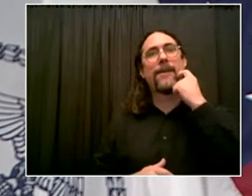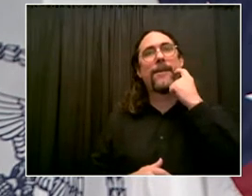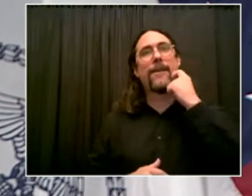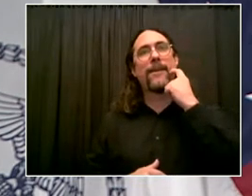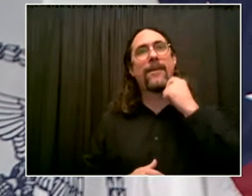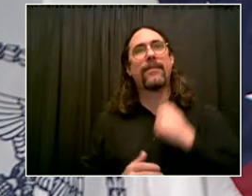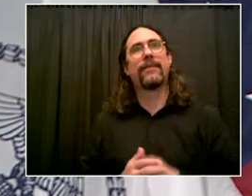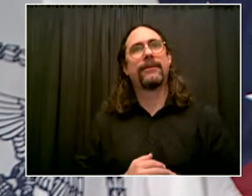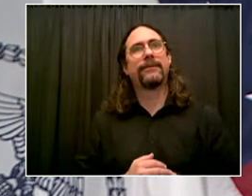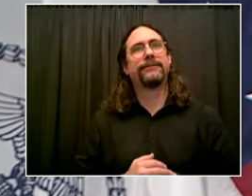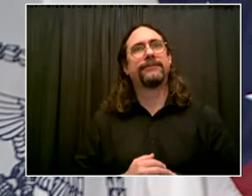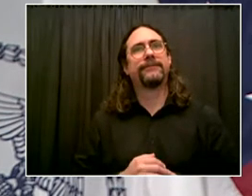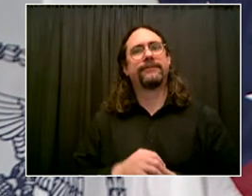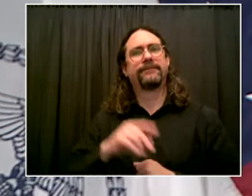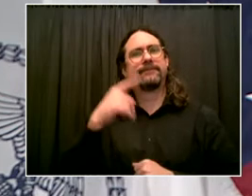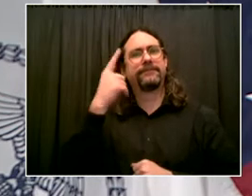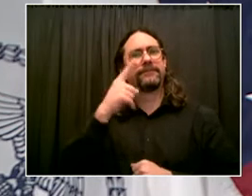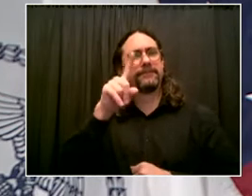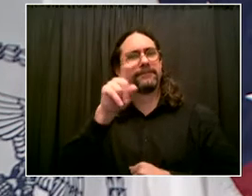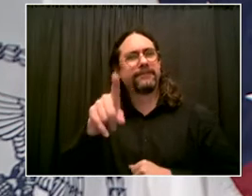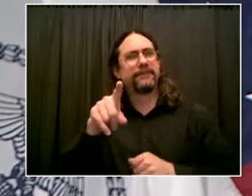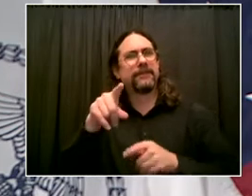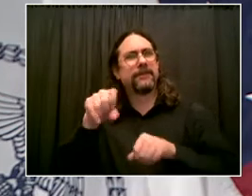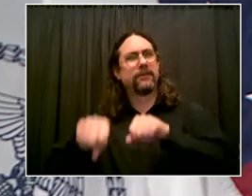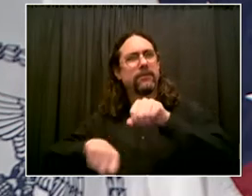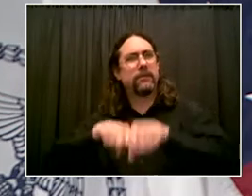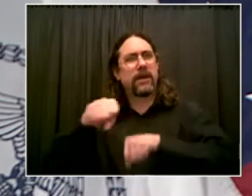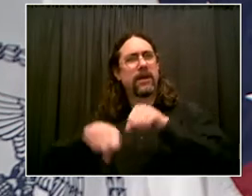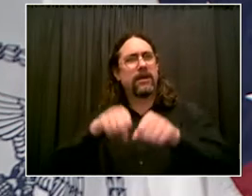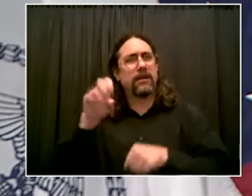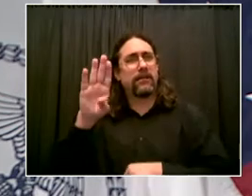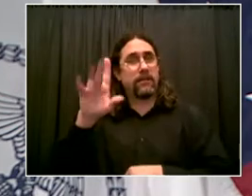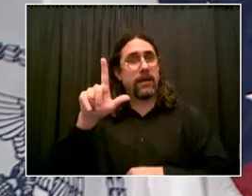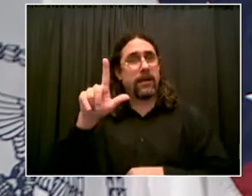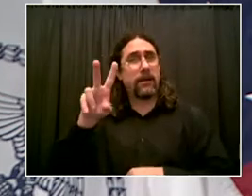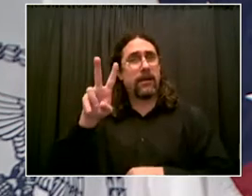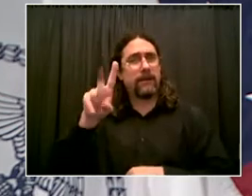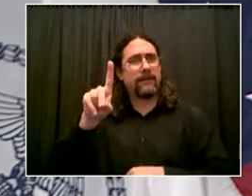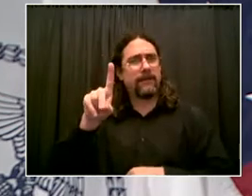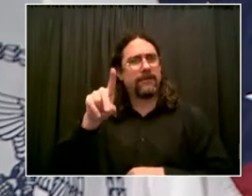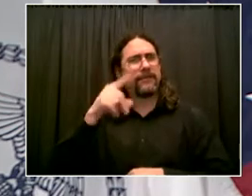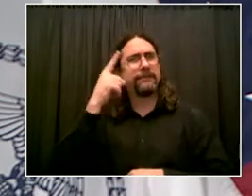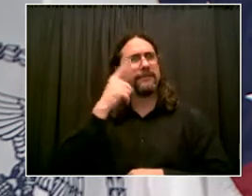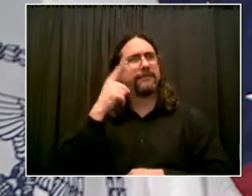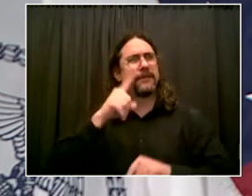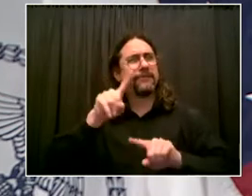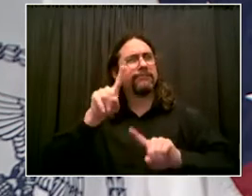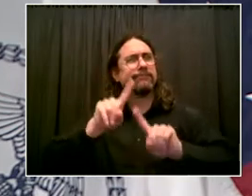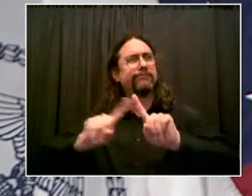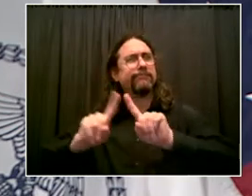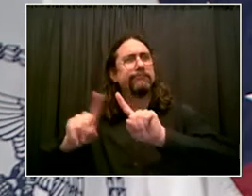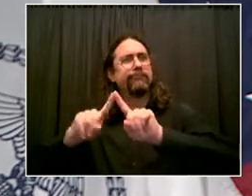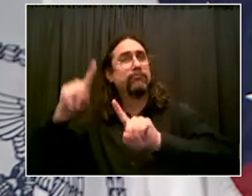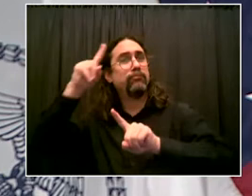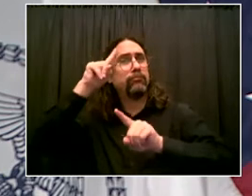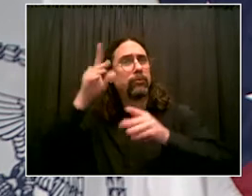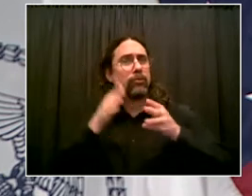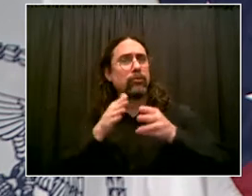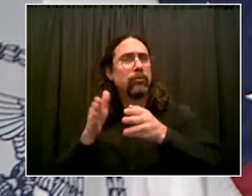points. I'm just, you know, how did the, uh, city choose Netherland Avenue? Yeah. Jimmy, do you want to speak to that?